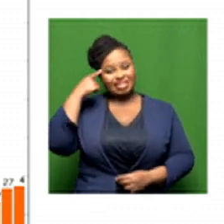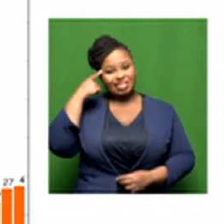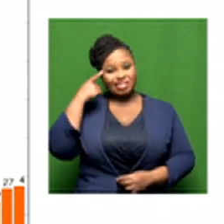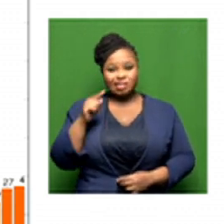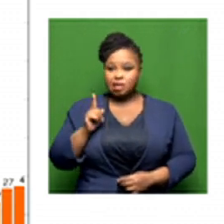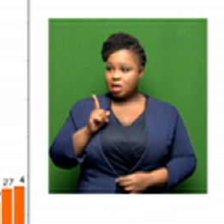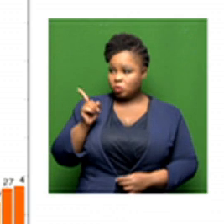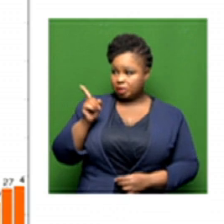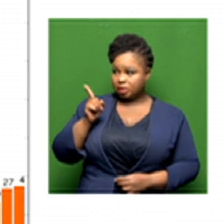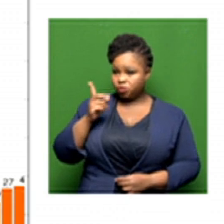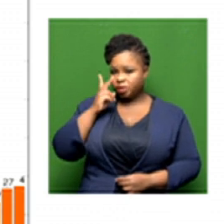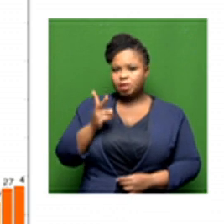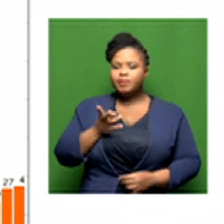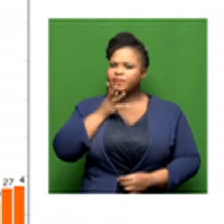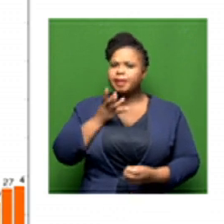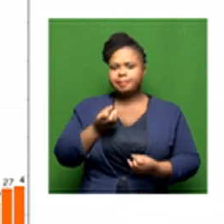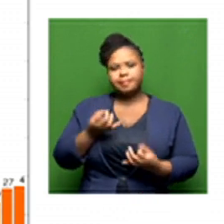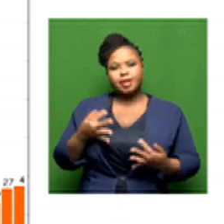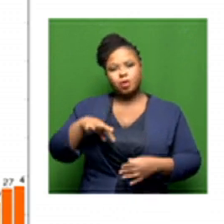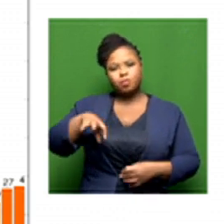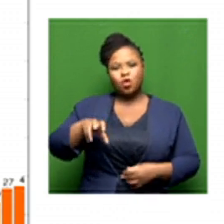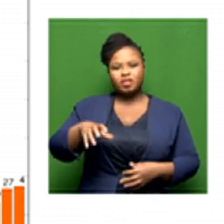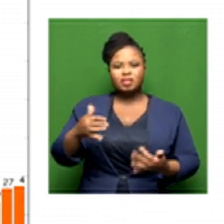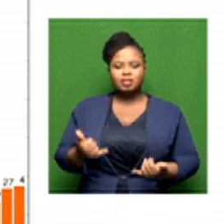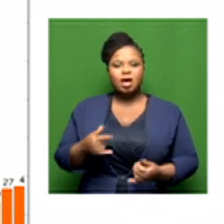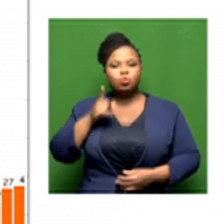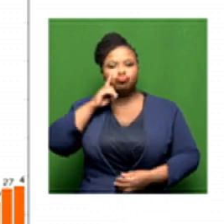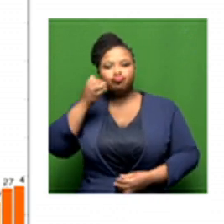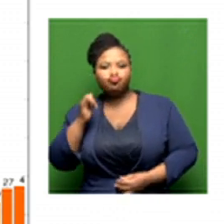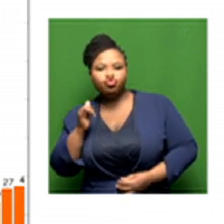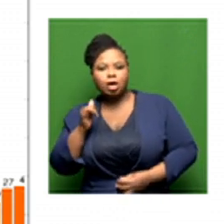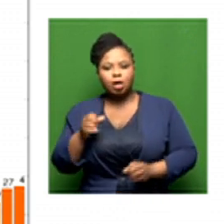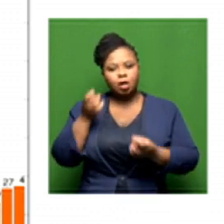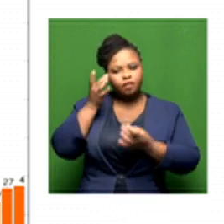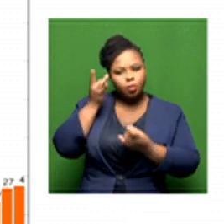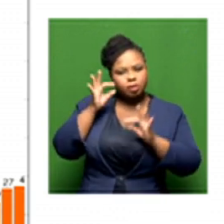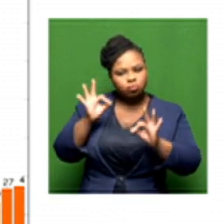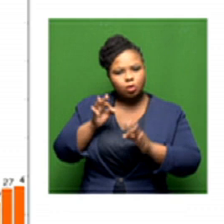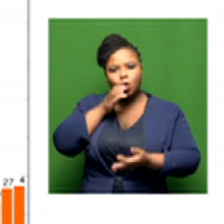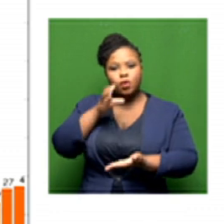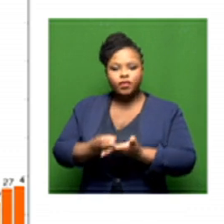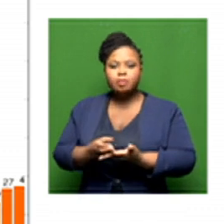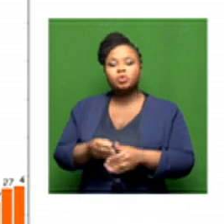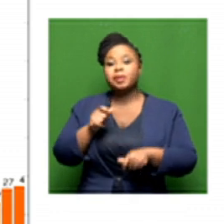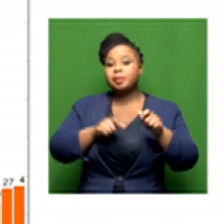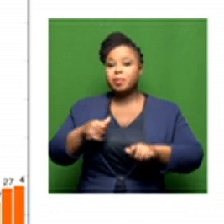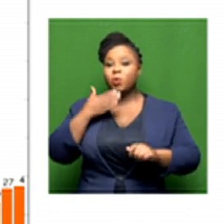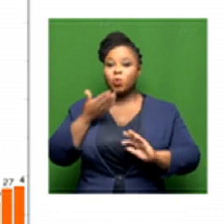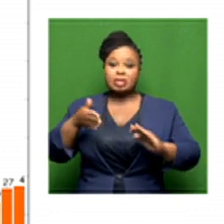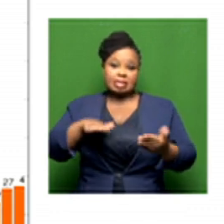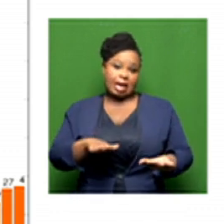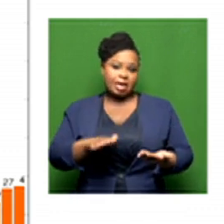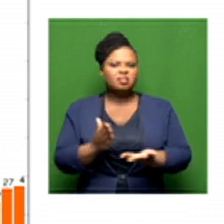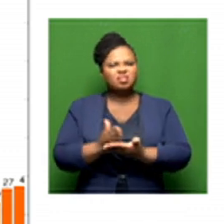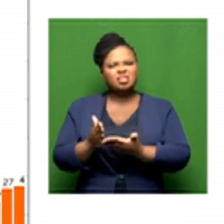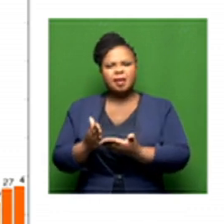thing to point out, though, is many provinces are undergoing data verification. And so a number of deaths reported maybe from